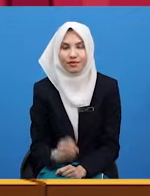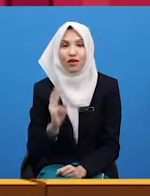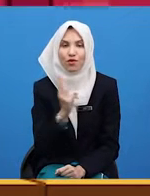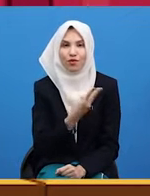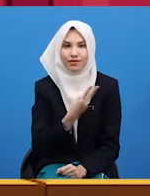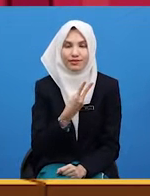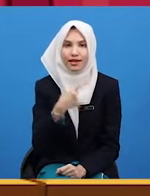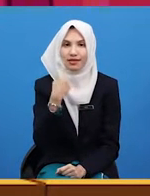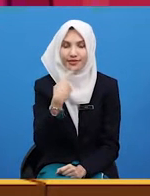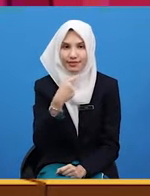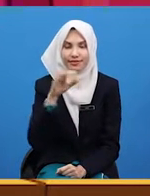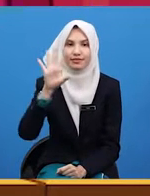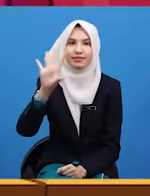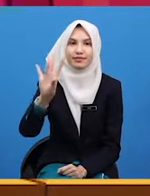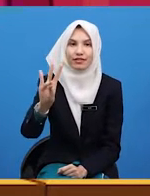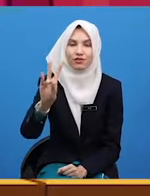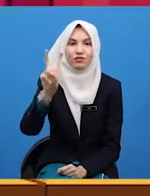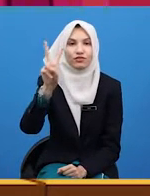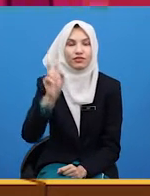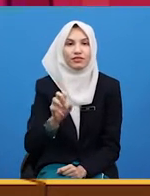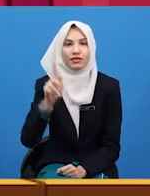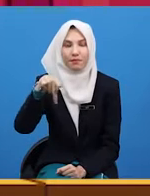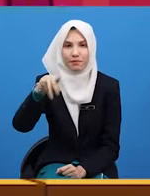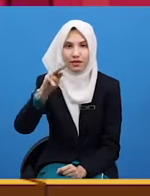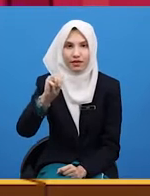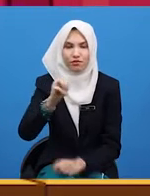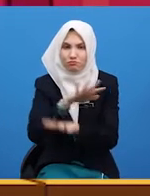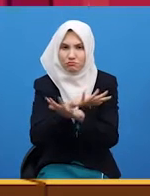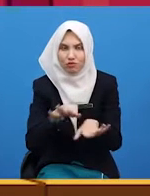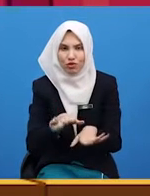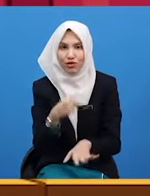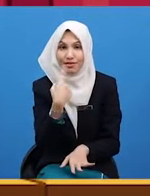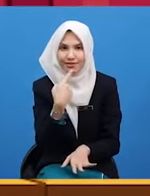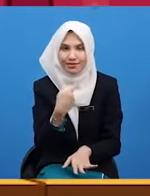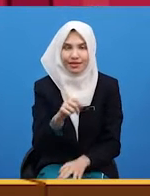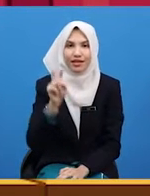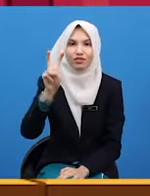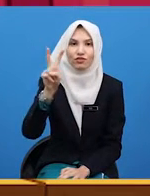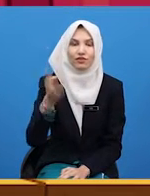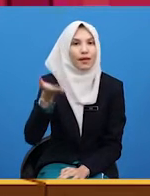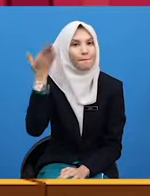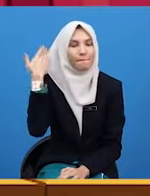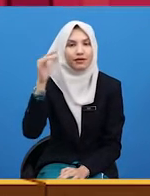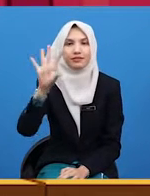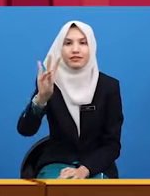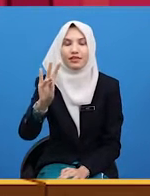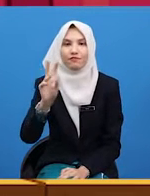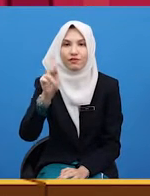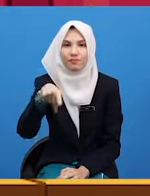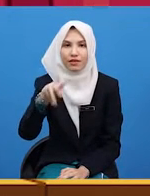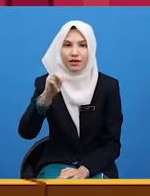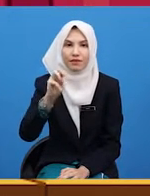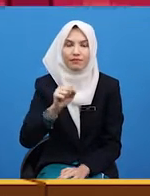7.20 PM. We do not say 20 past 7 PM.